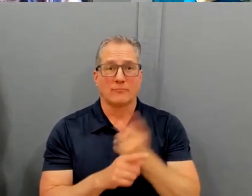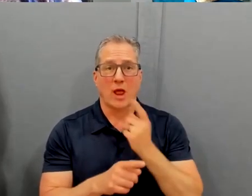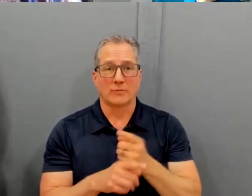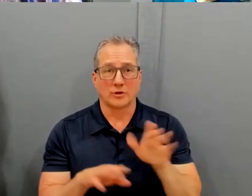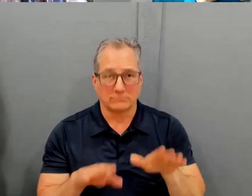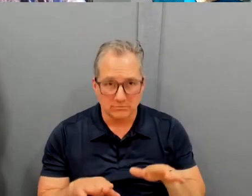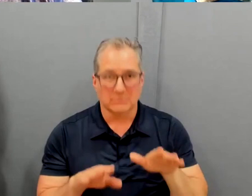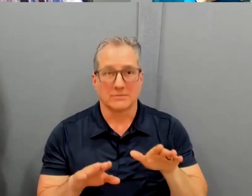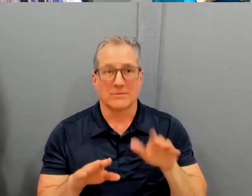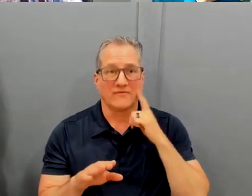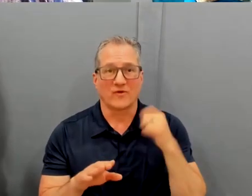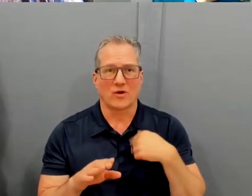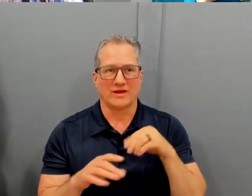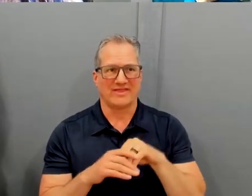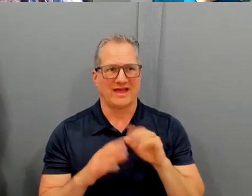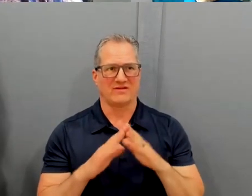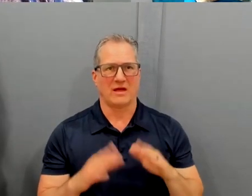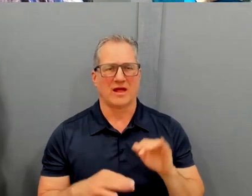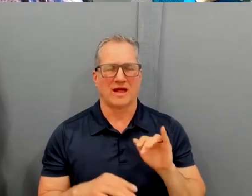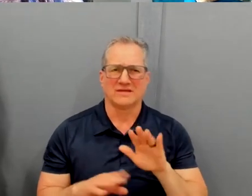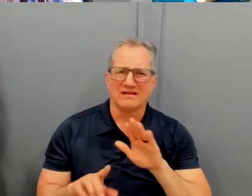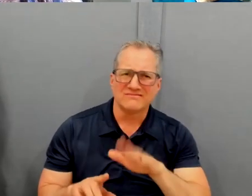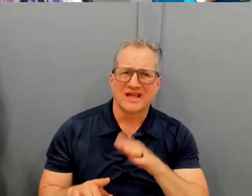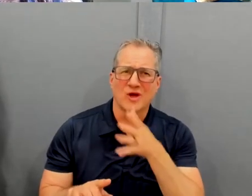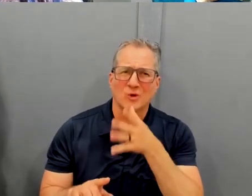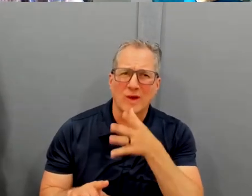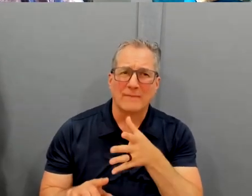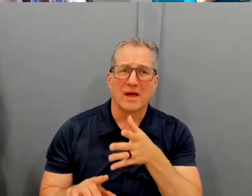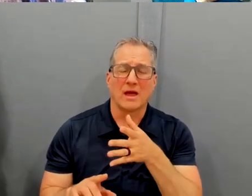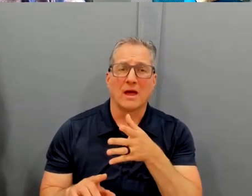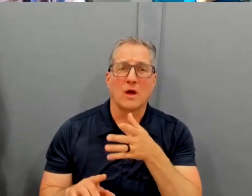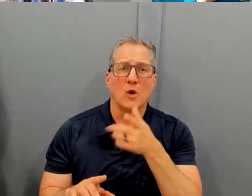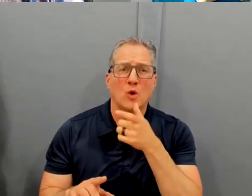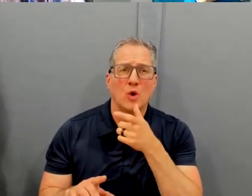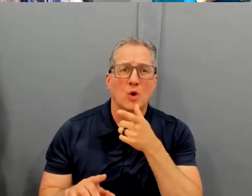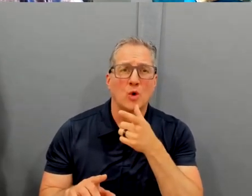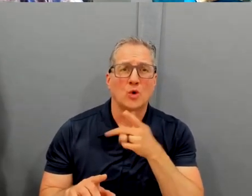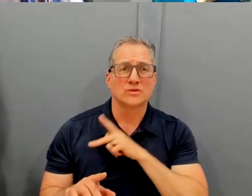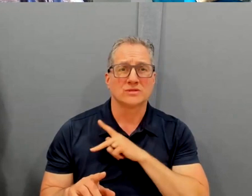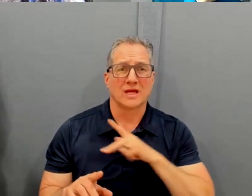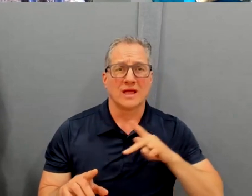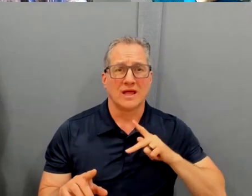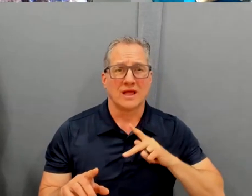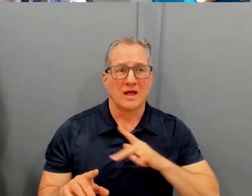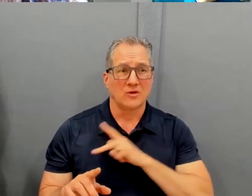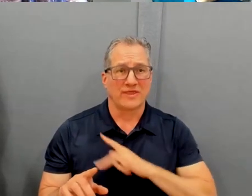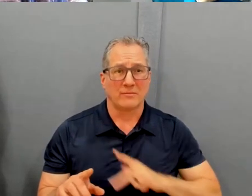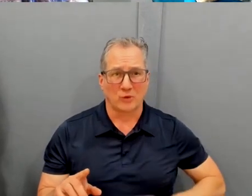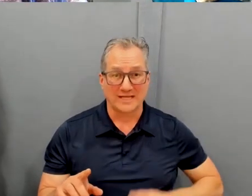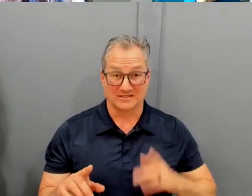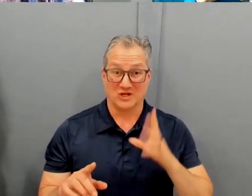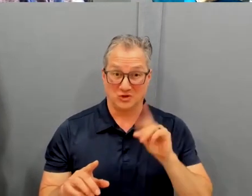And I went, tutu, who's the prince? Do we have an uncle named Prince?